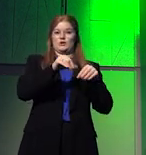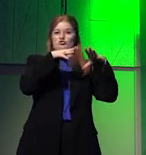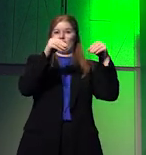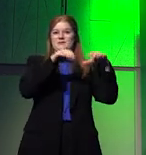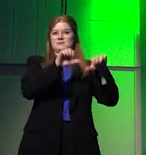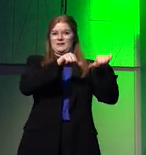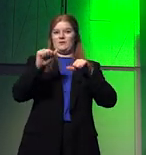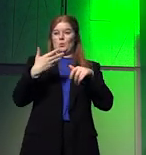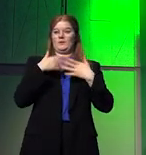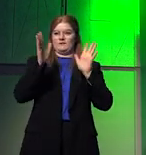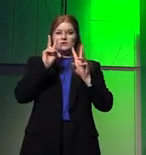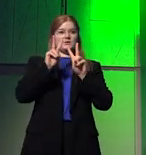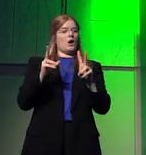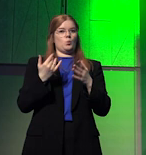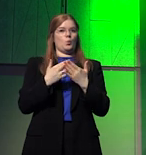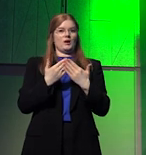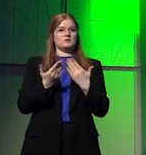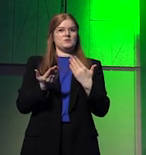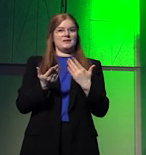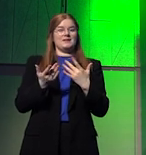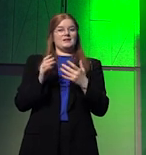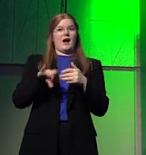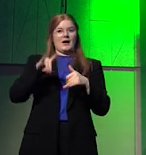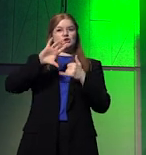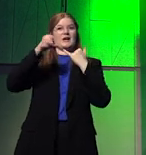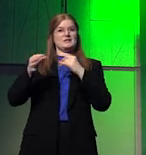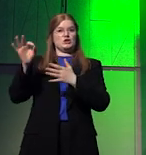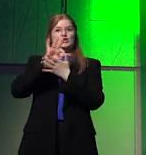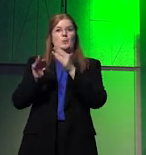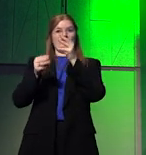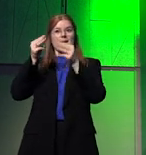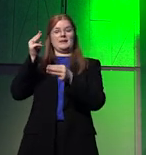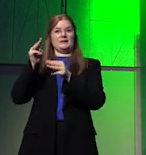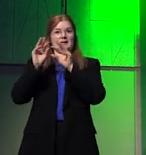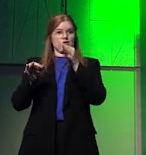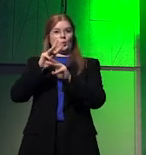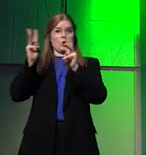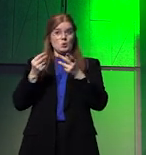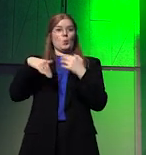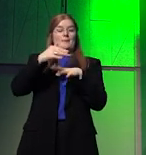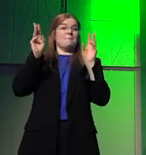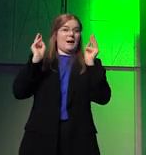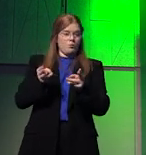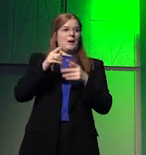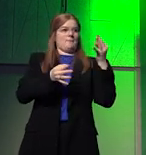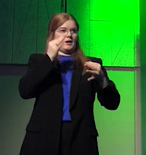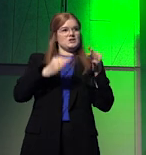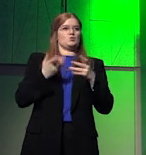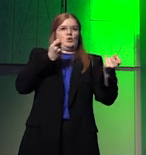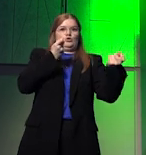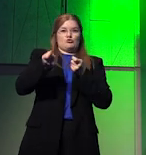what we saw are the premises of a geopoliticized world where power and real politics play over